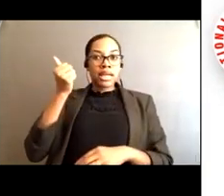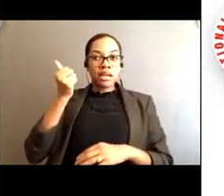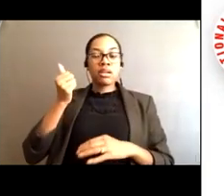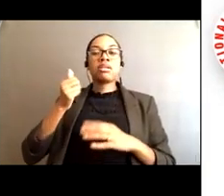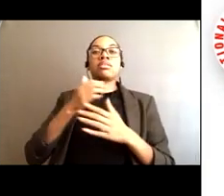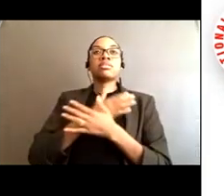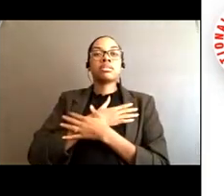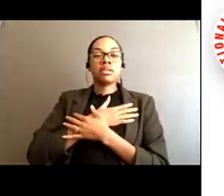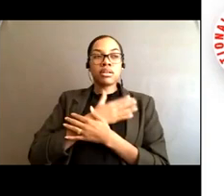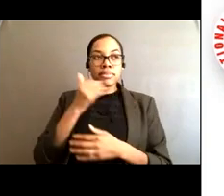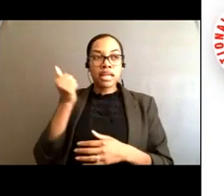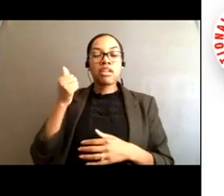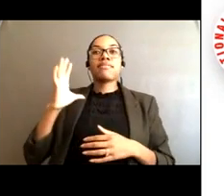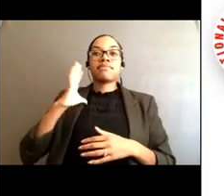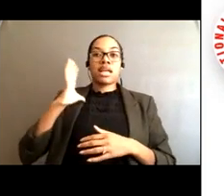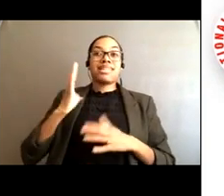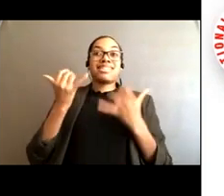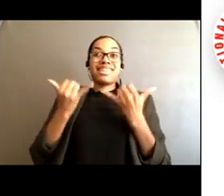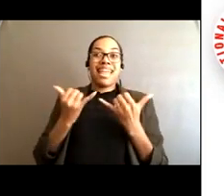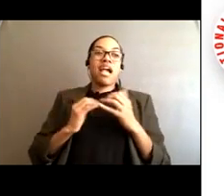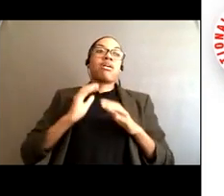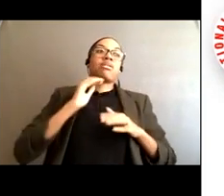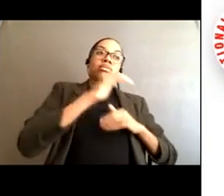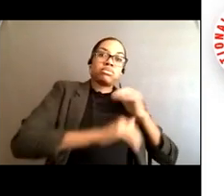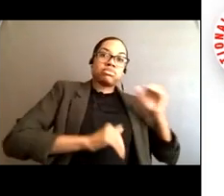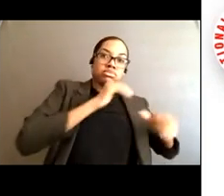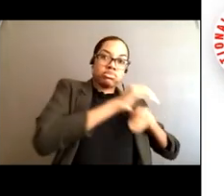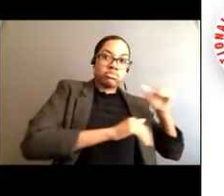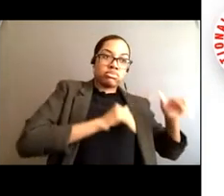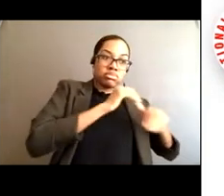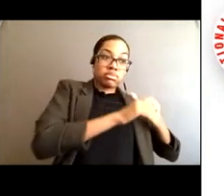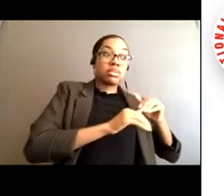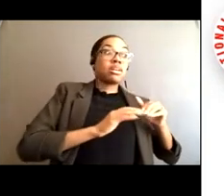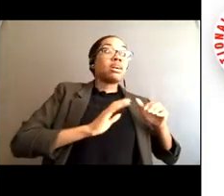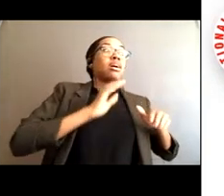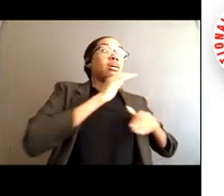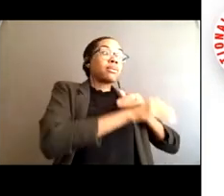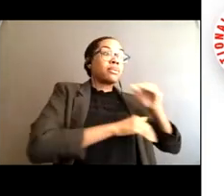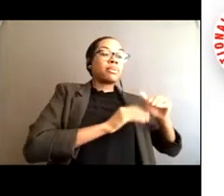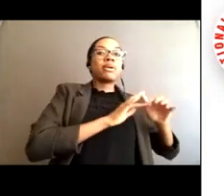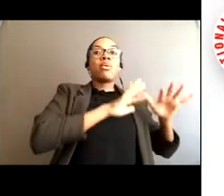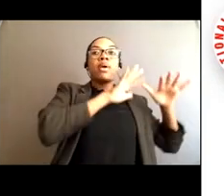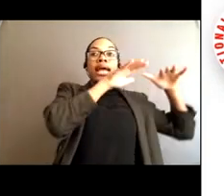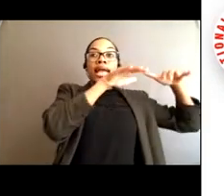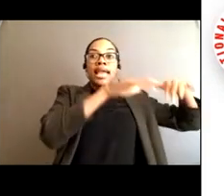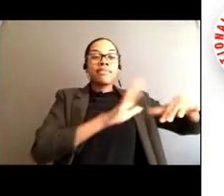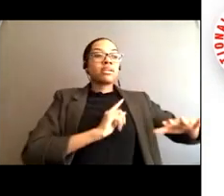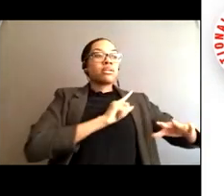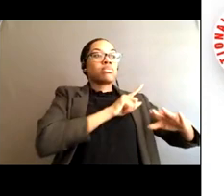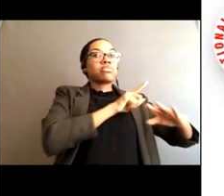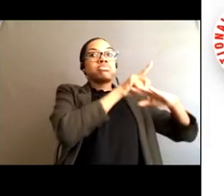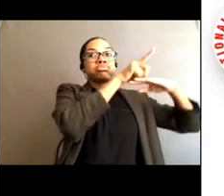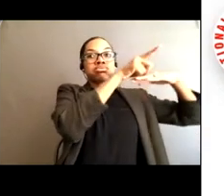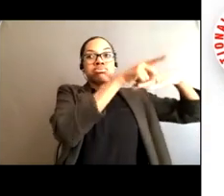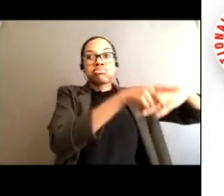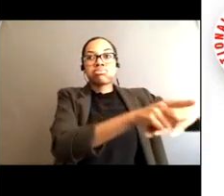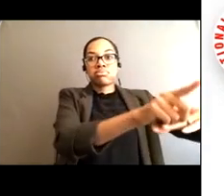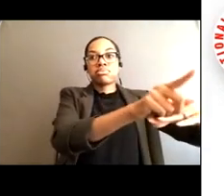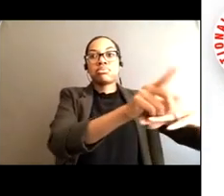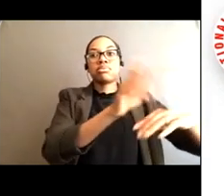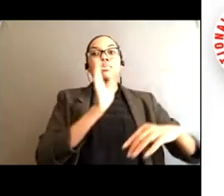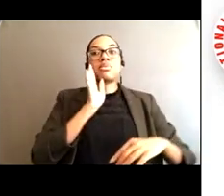left and the incoming waves will help you return to shore by their momentum pushing forward